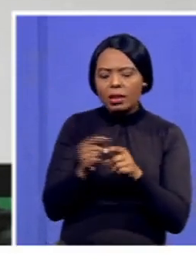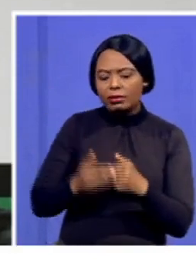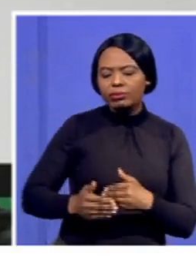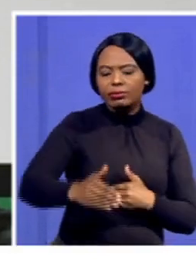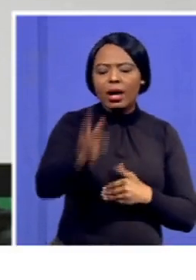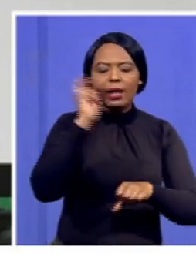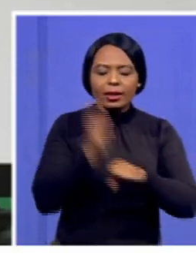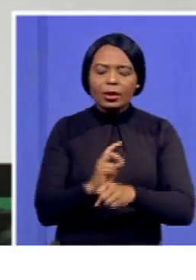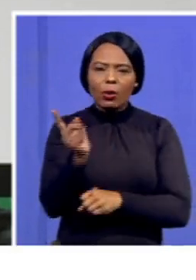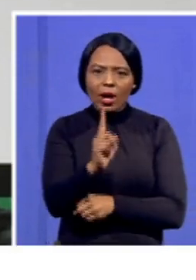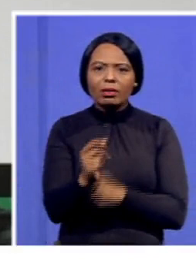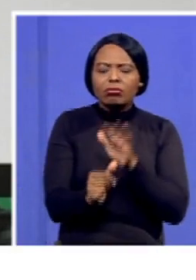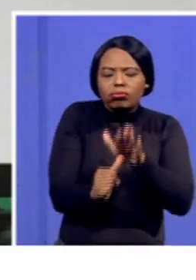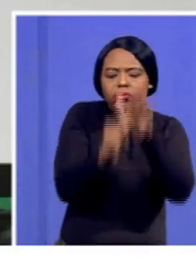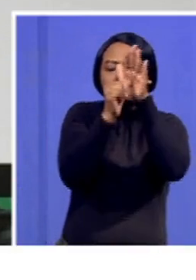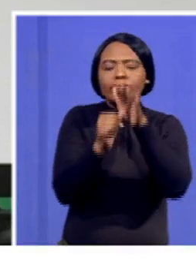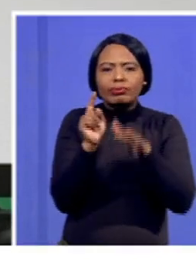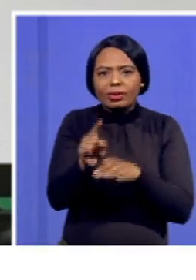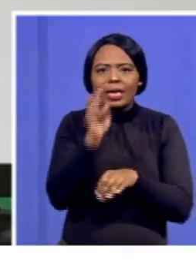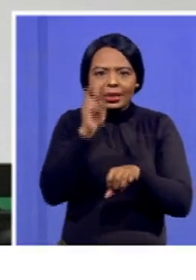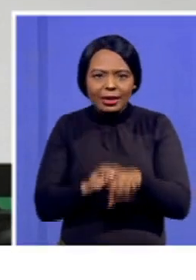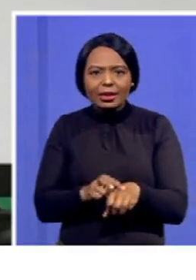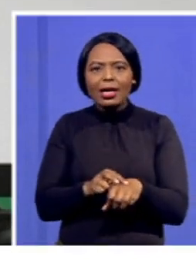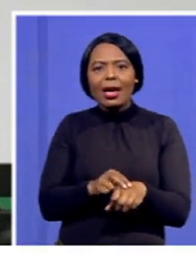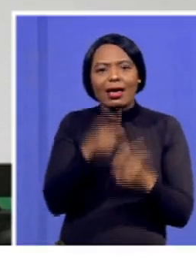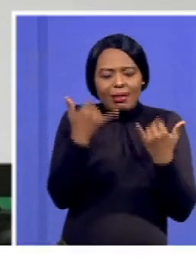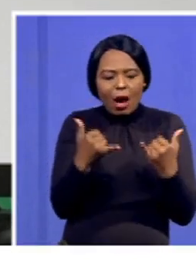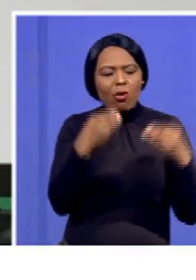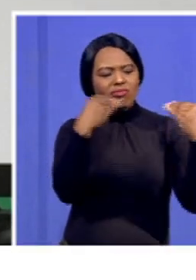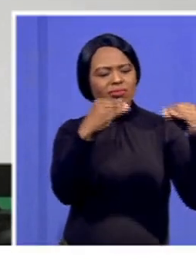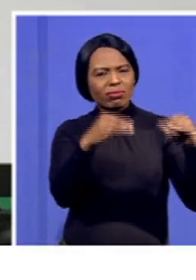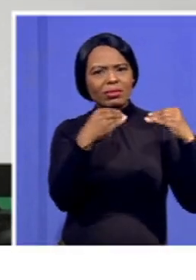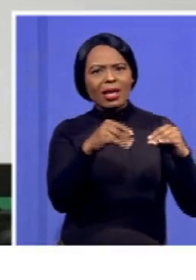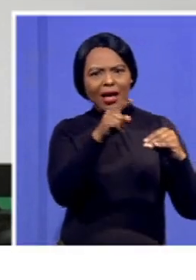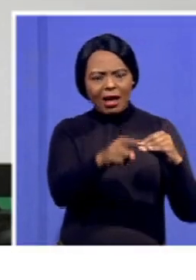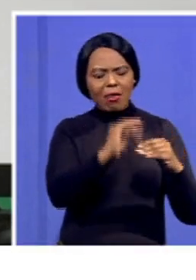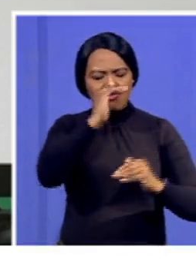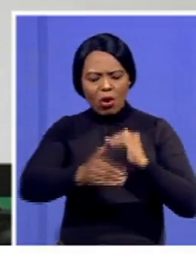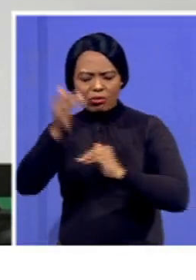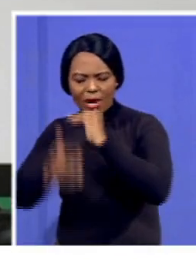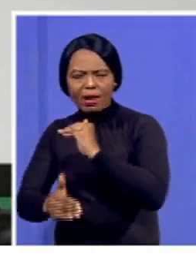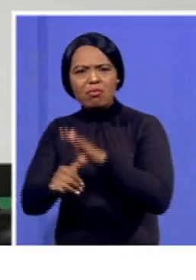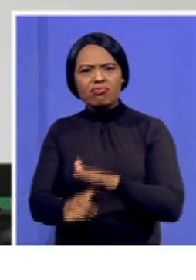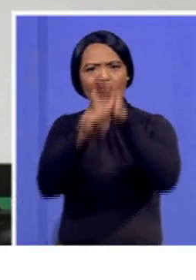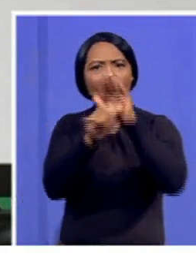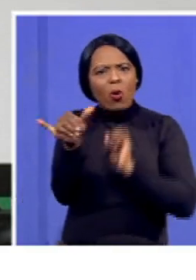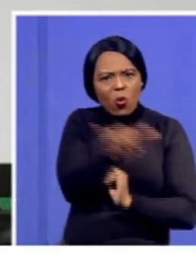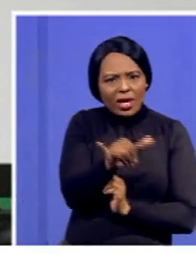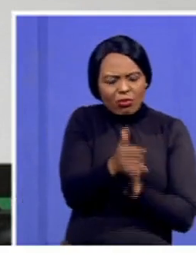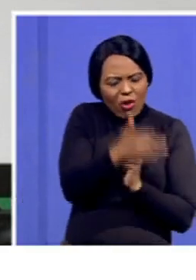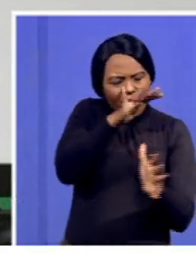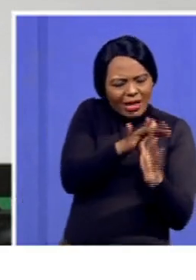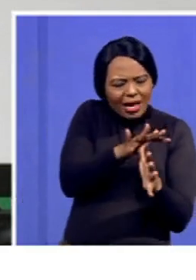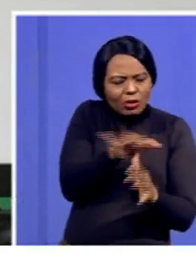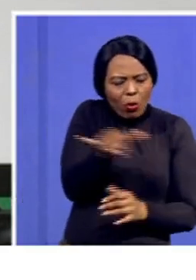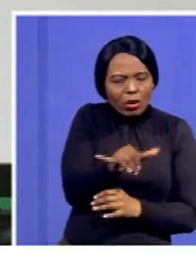strategic. The question is around which are the strategic entities that must be protected in terms of the country, in terms of ensuring that